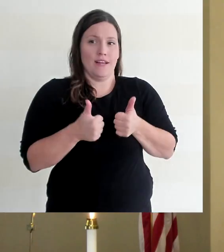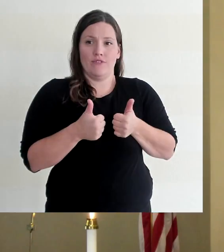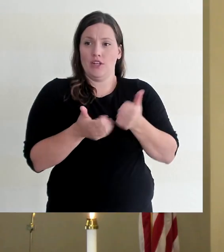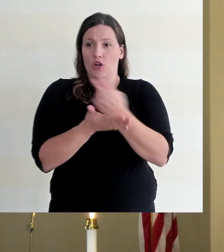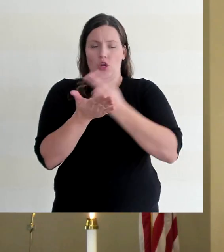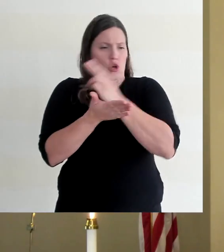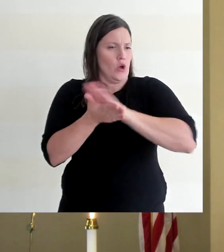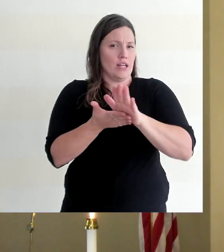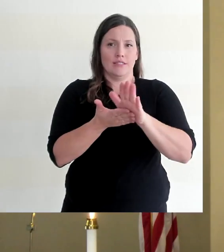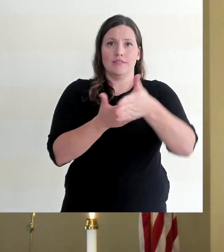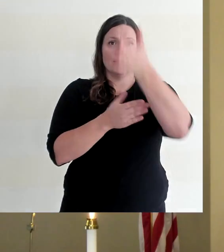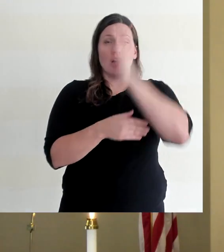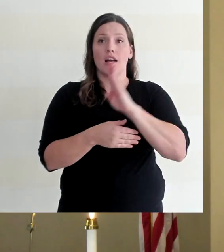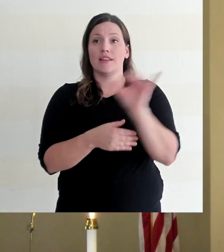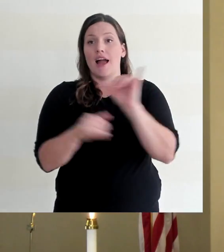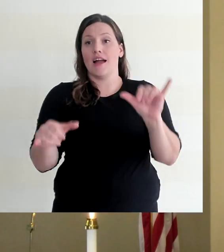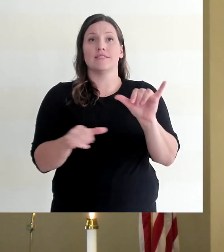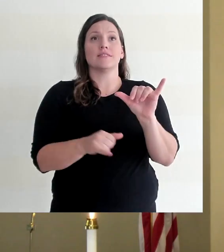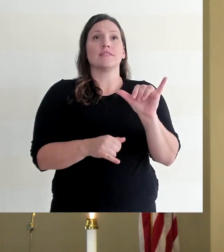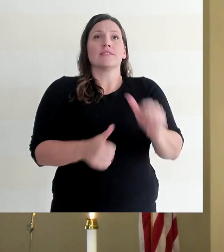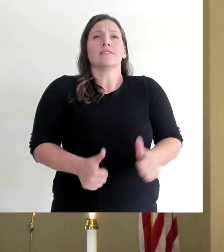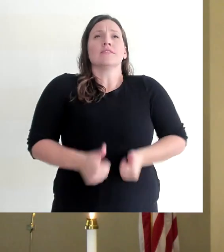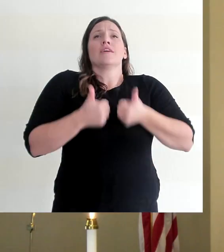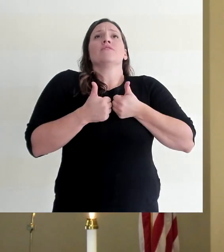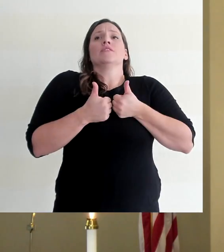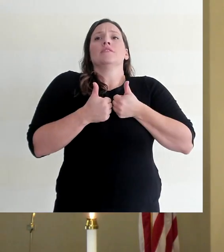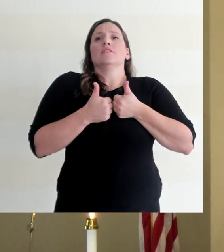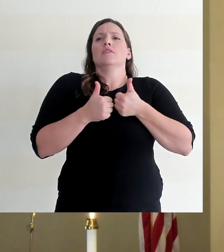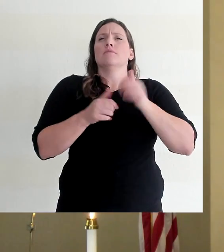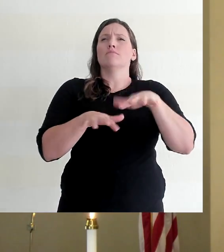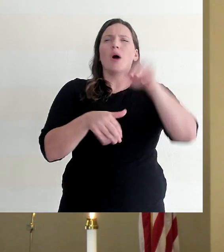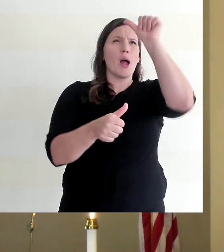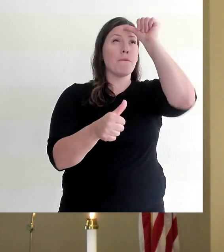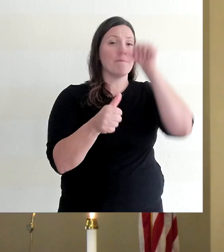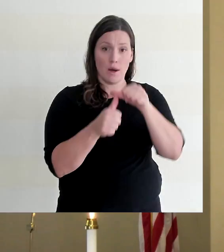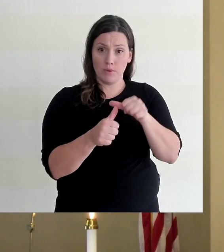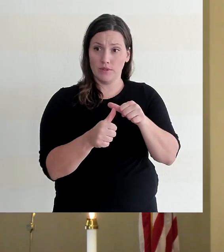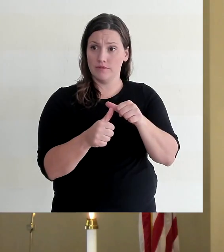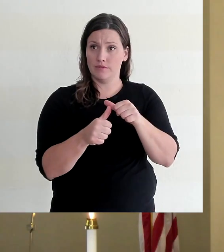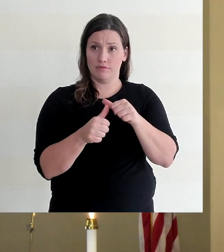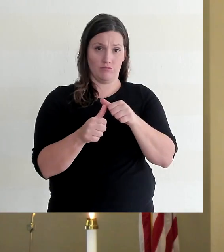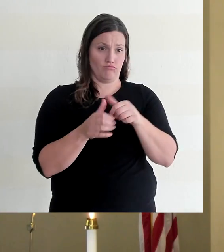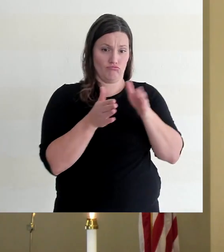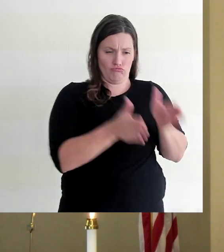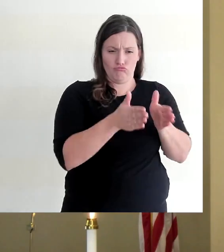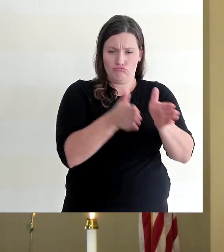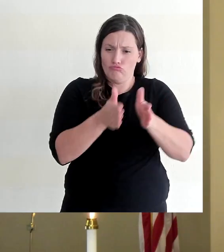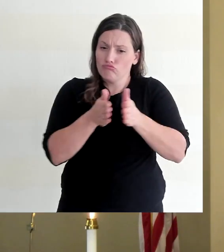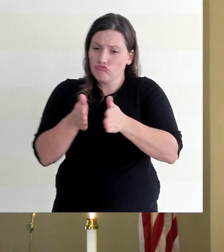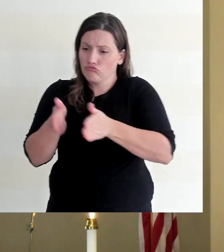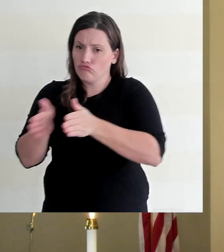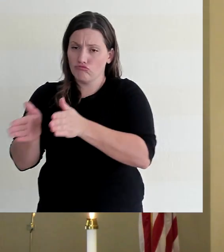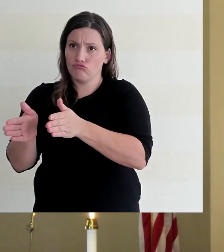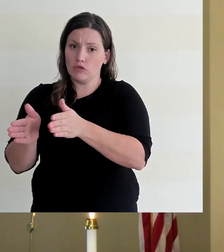holy and a godly life. Remember that the order of things is crucial.